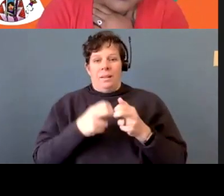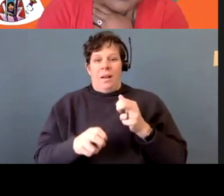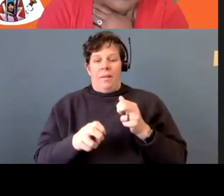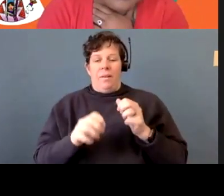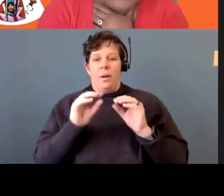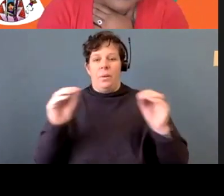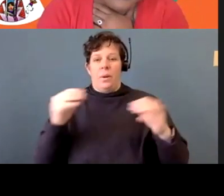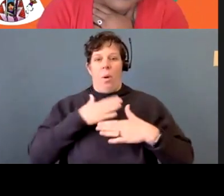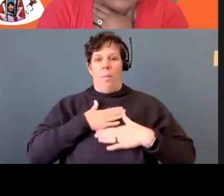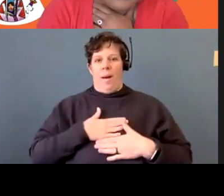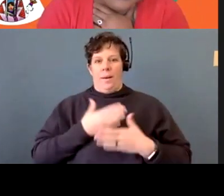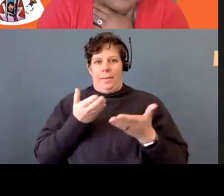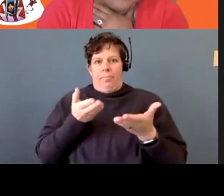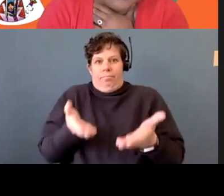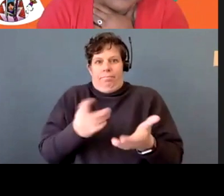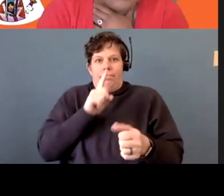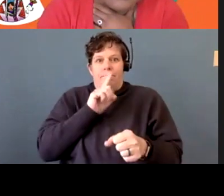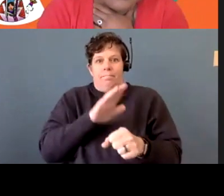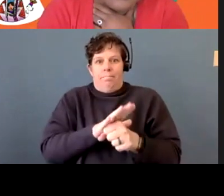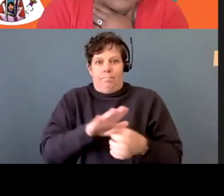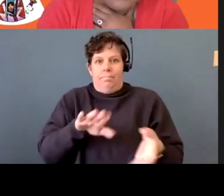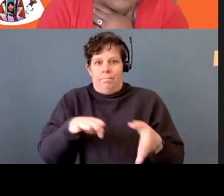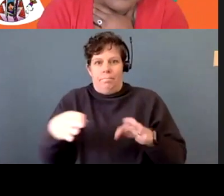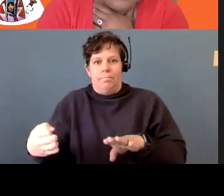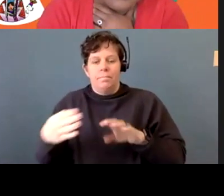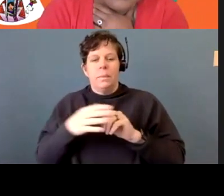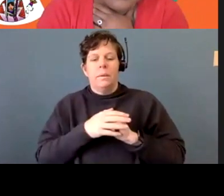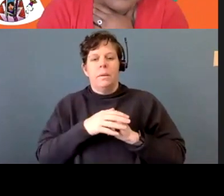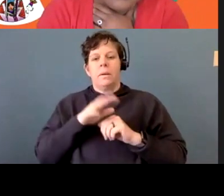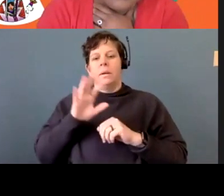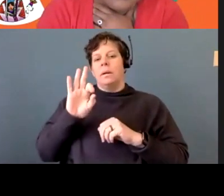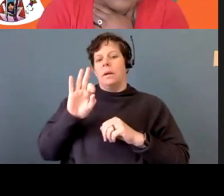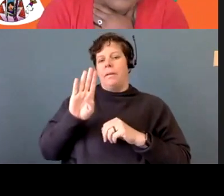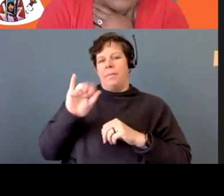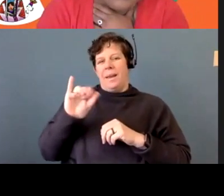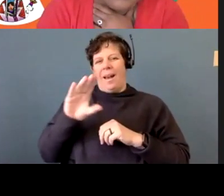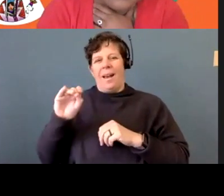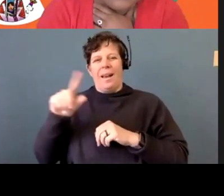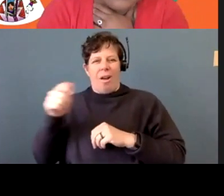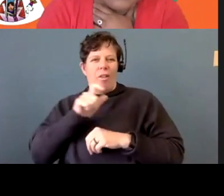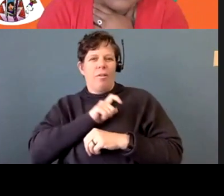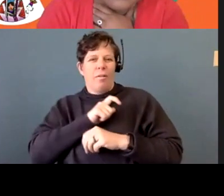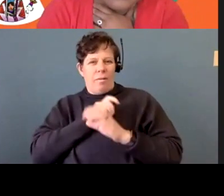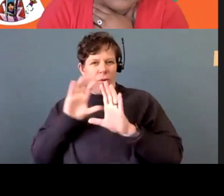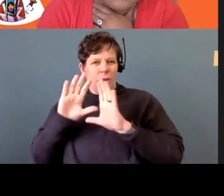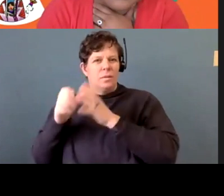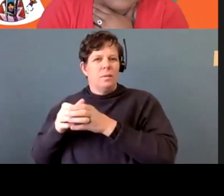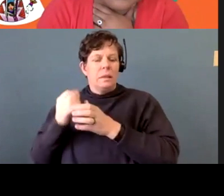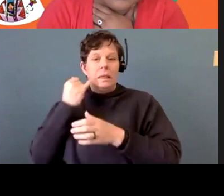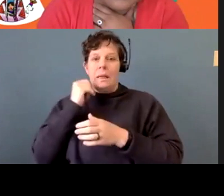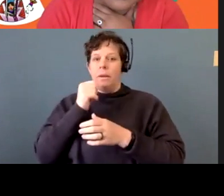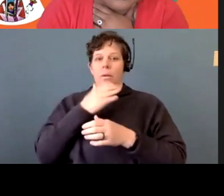And that was one of the things that, um, the FBI and law enforcement was that, you know, when you don't have a